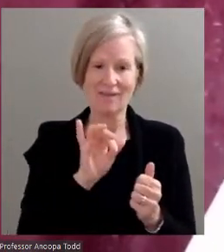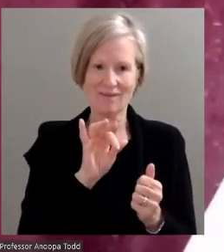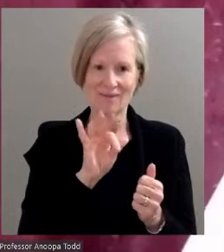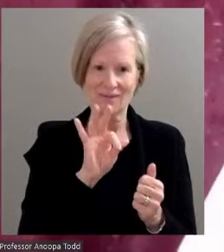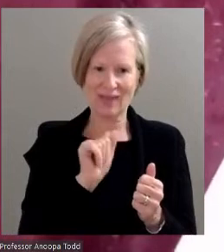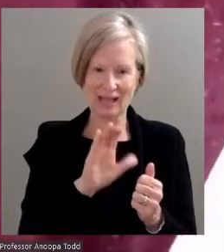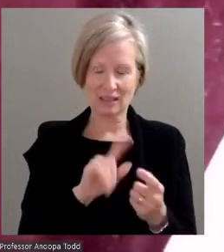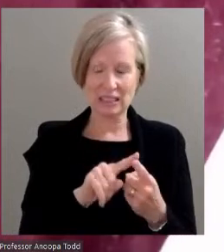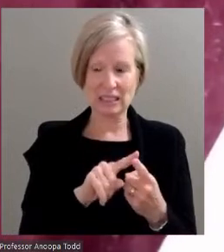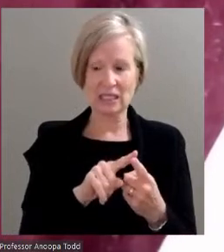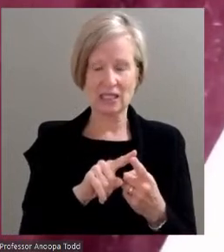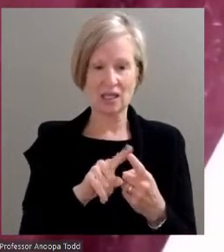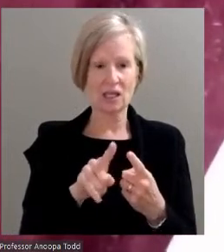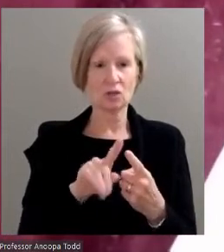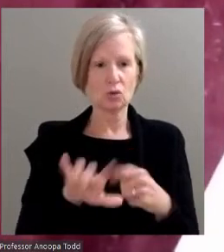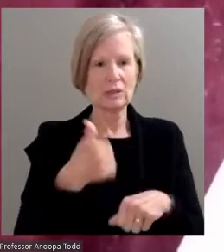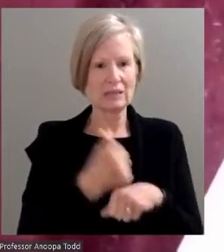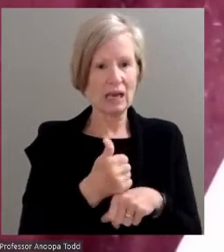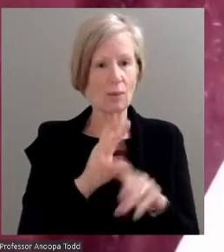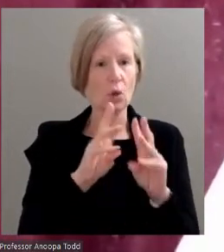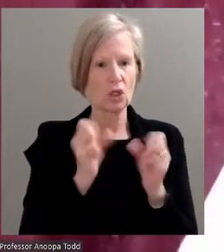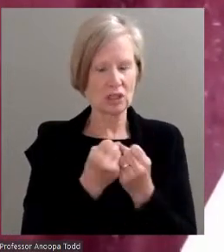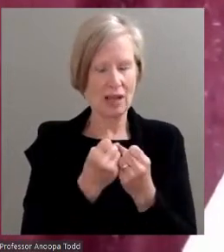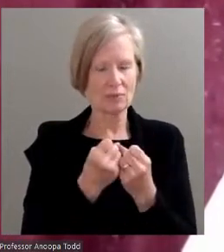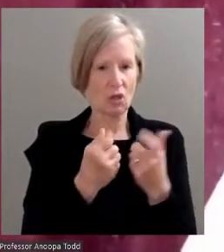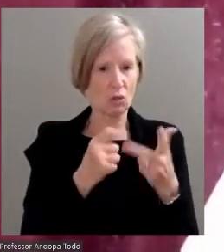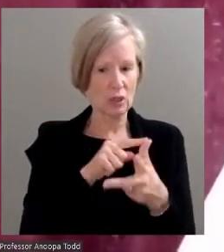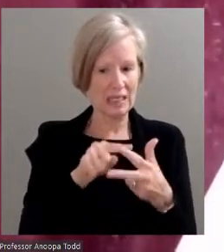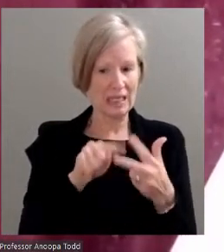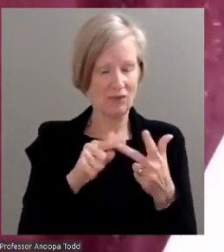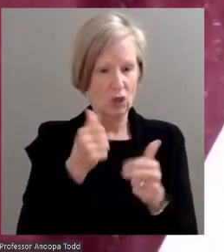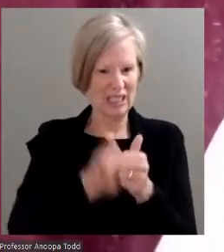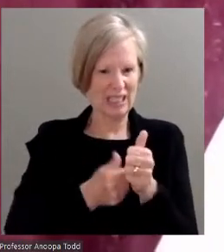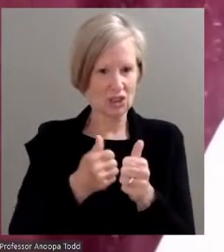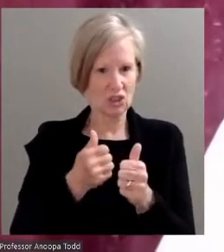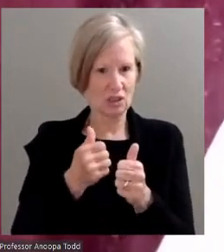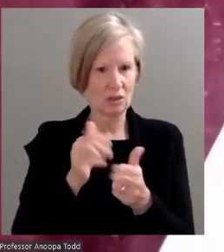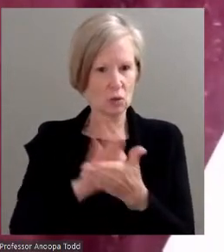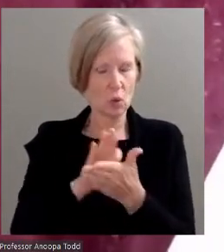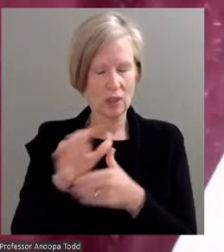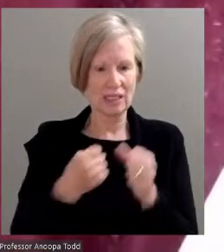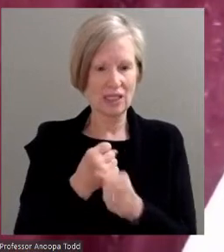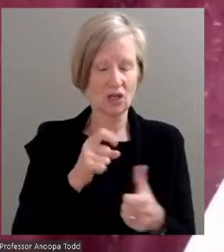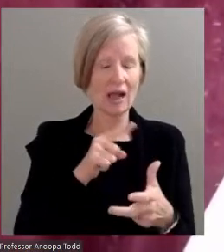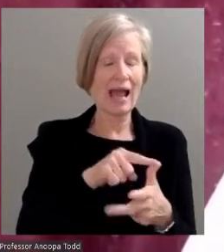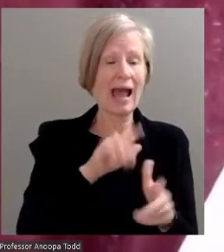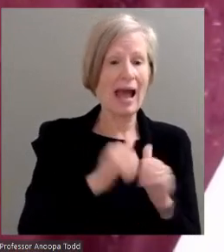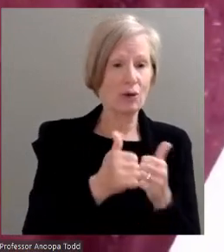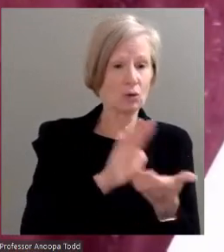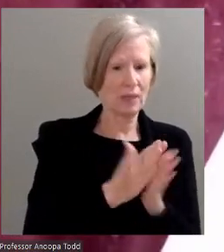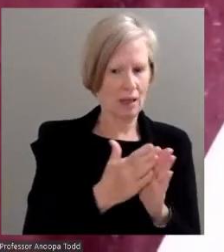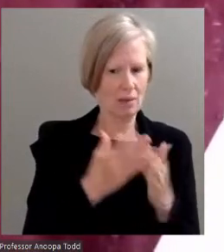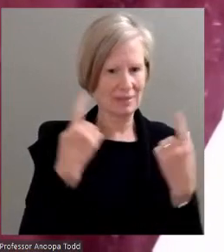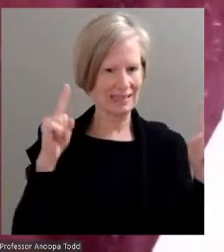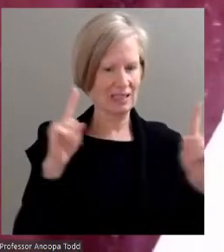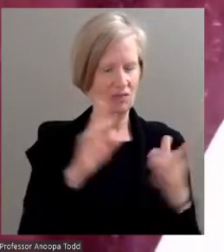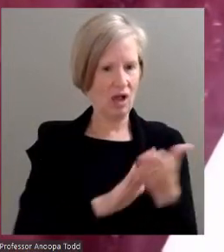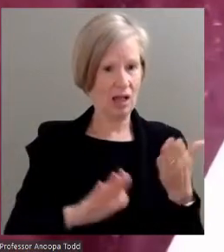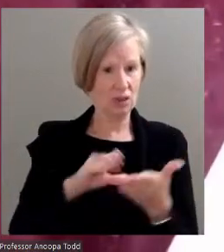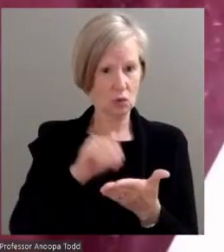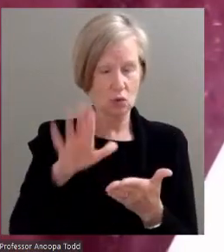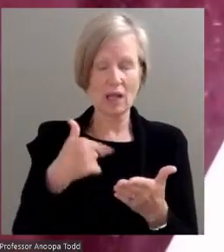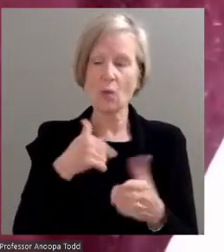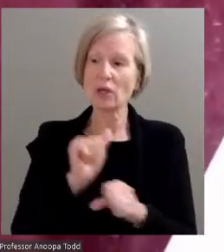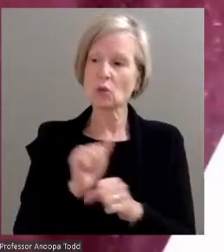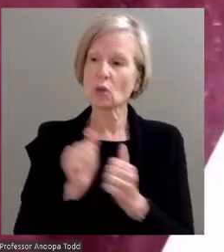initiate three workshops per academic year. The first one will be how to be a successful college student. I want to work with other